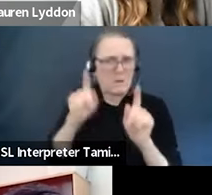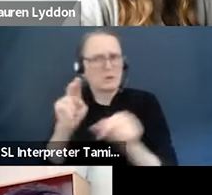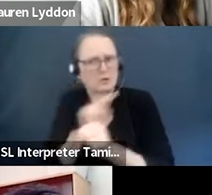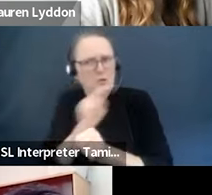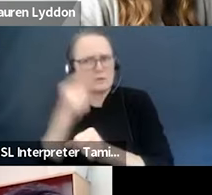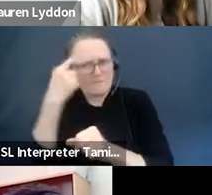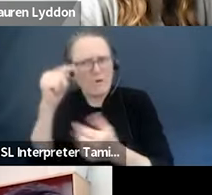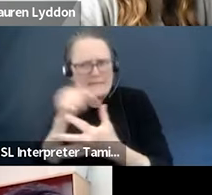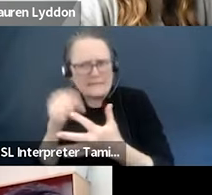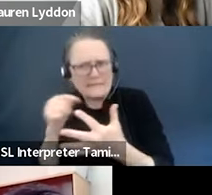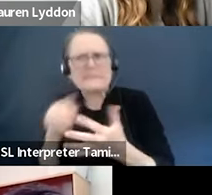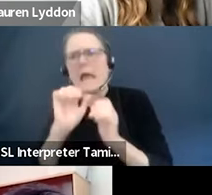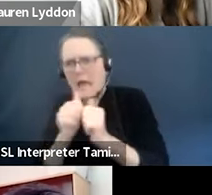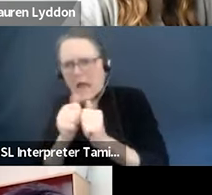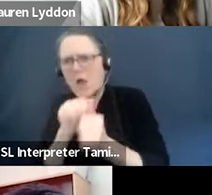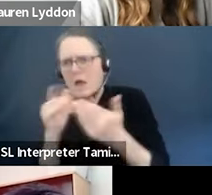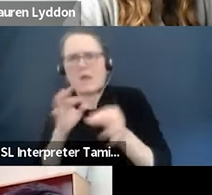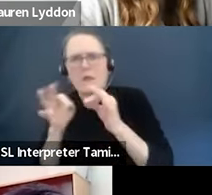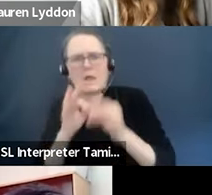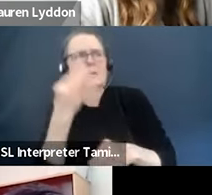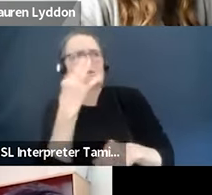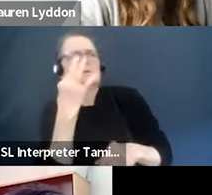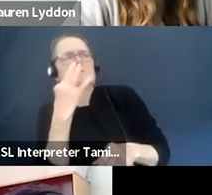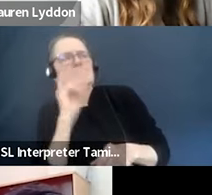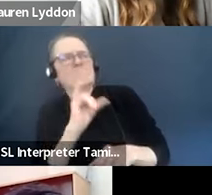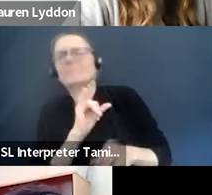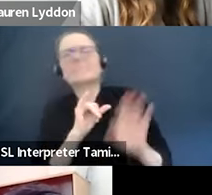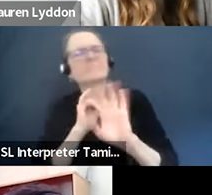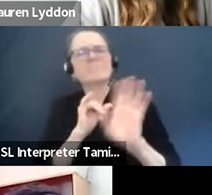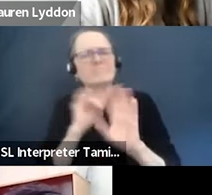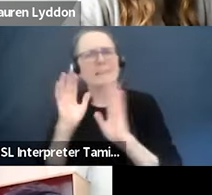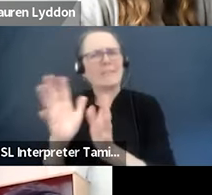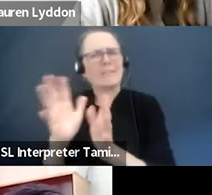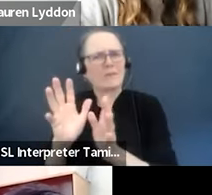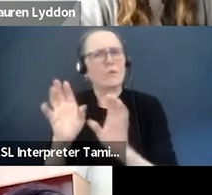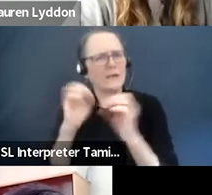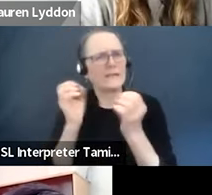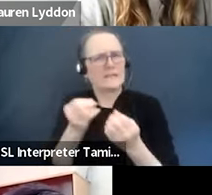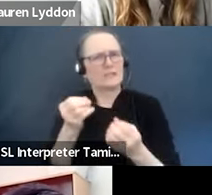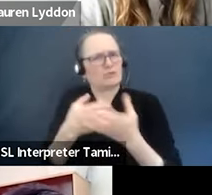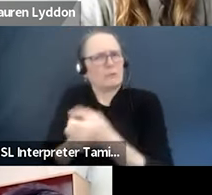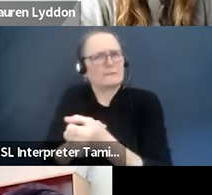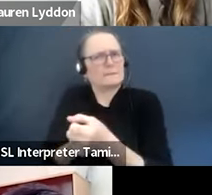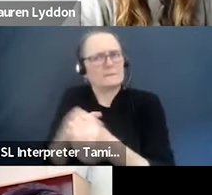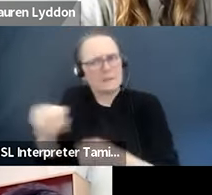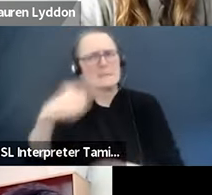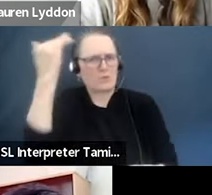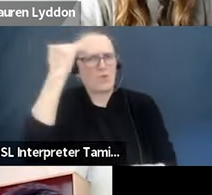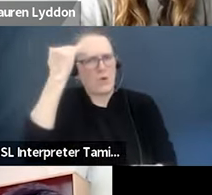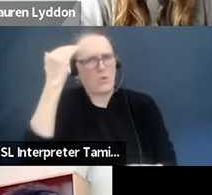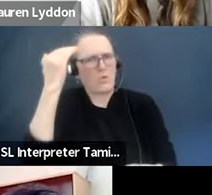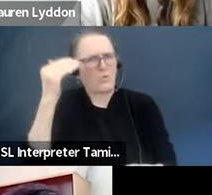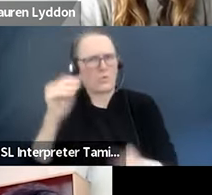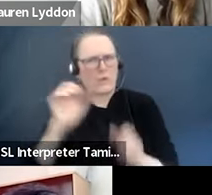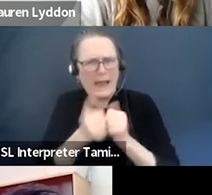of this happening. I think the Creative Equity Fund, which was a multi-organizational partnership between Seattle Foundation, Arts Fund,